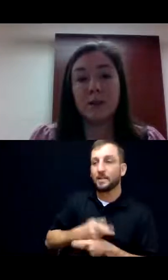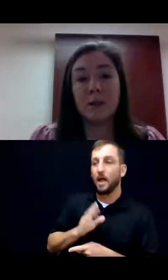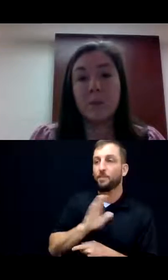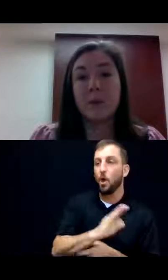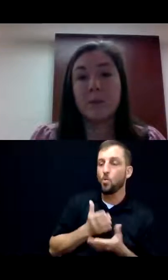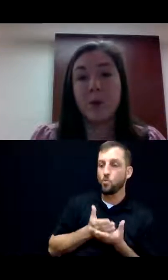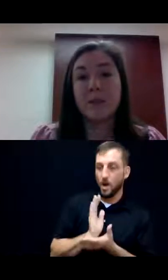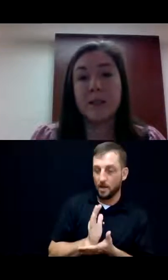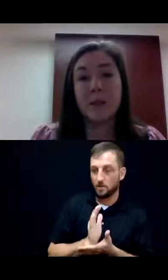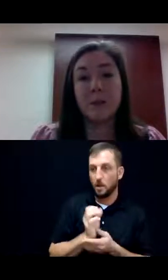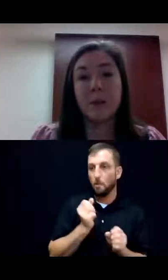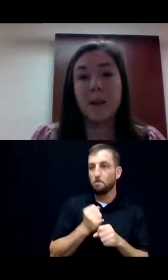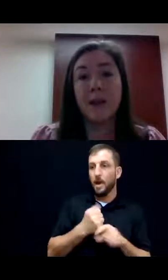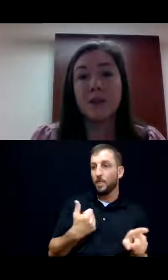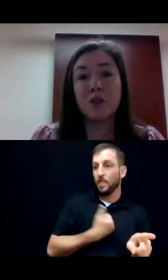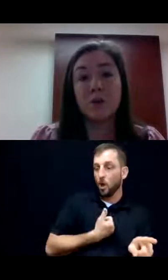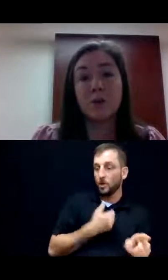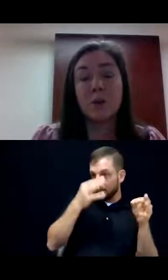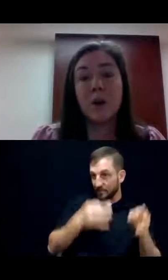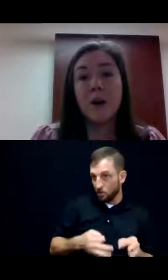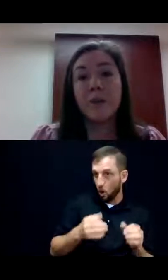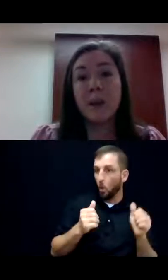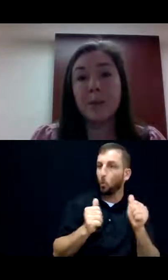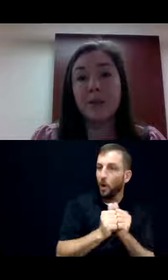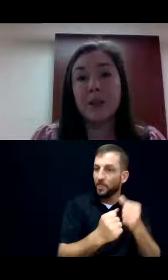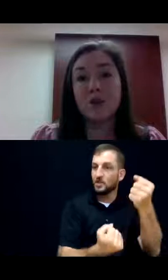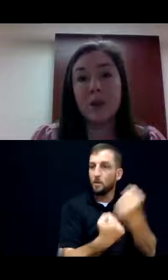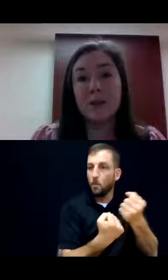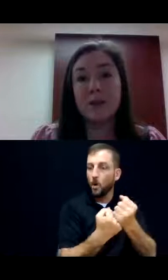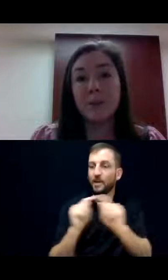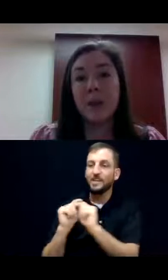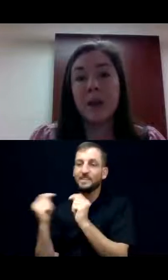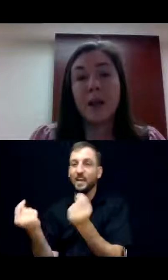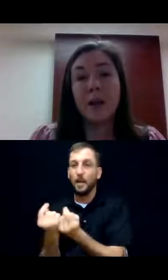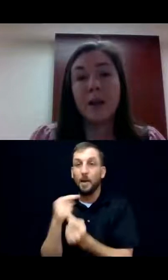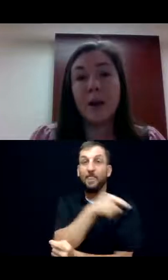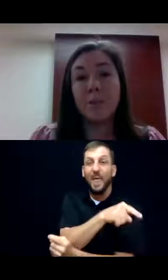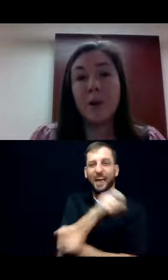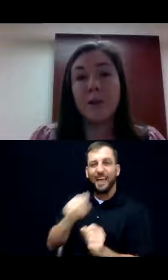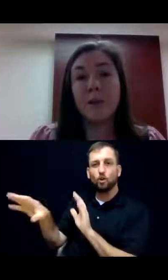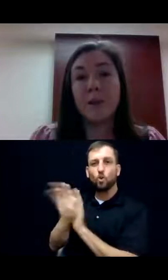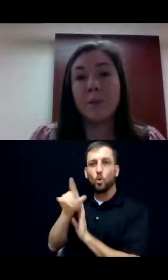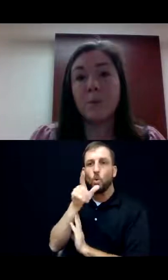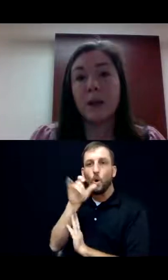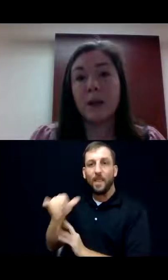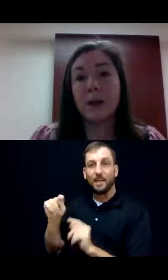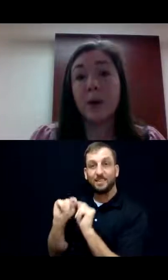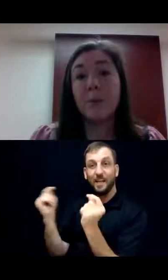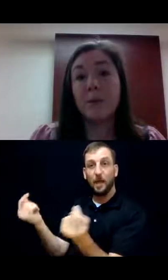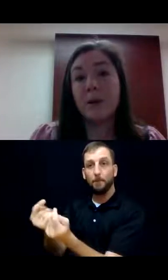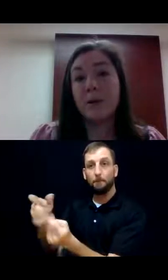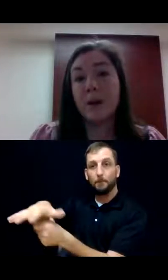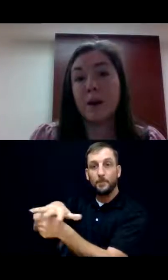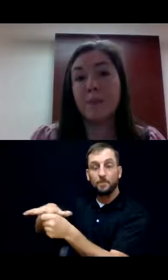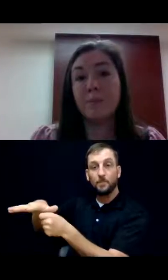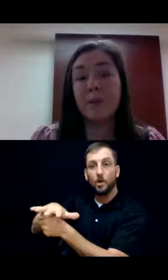with the support of a team that they get to choose of people that they trust and know that they will help